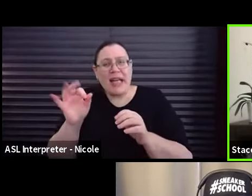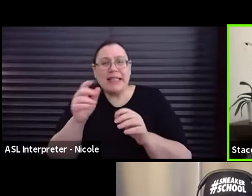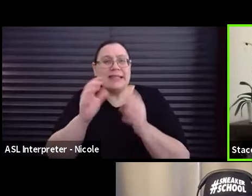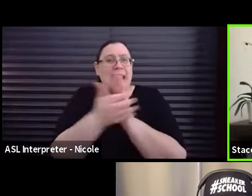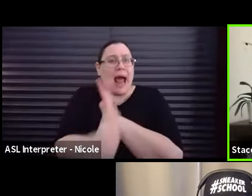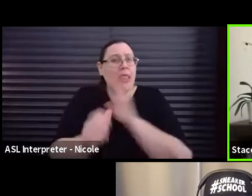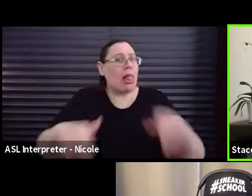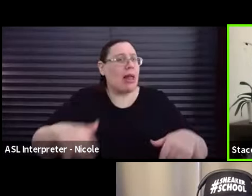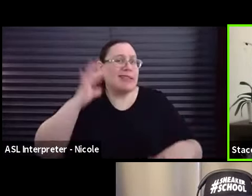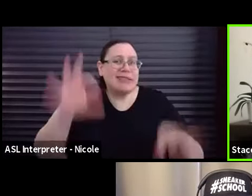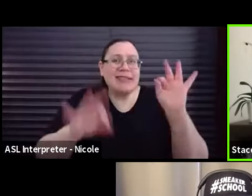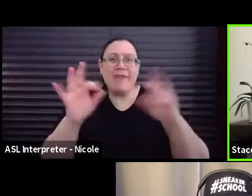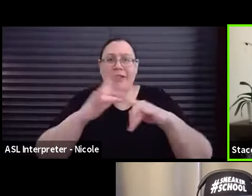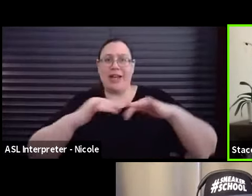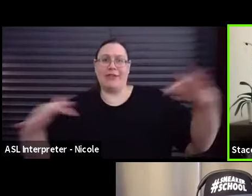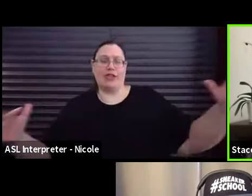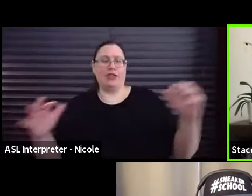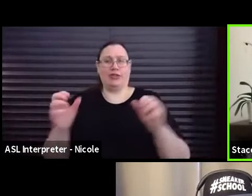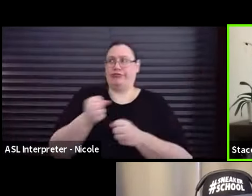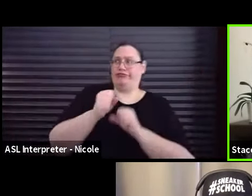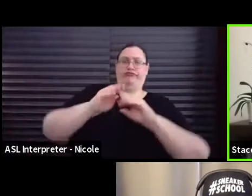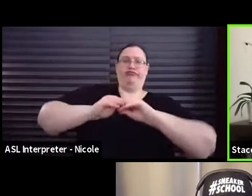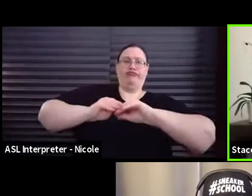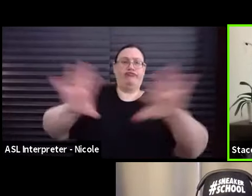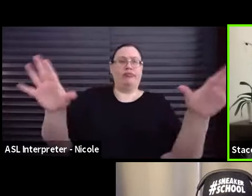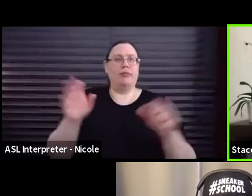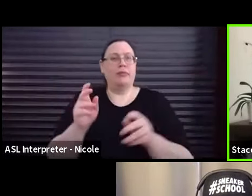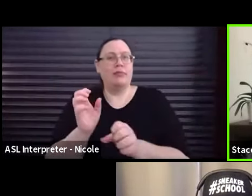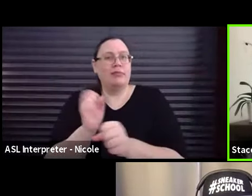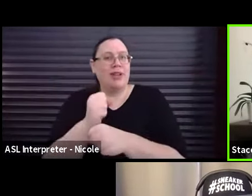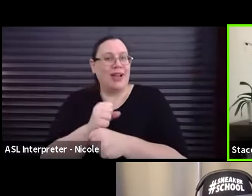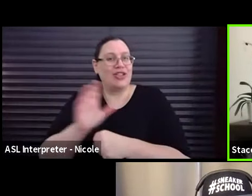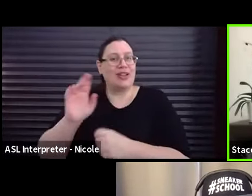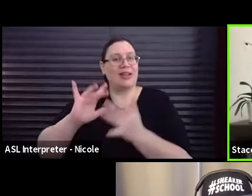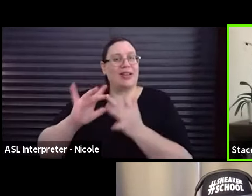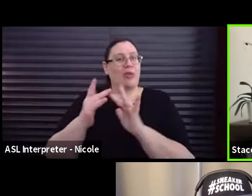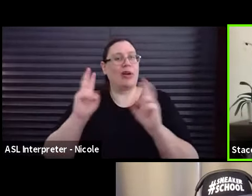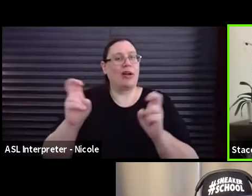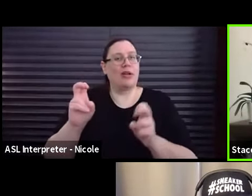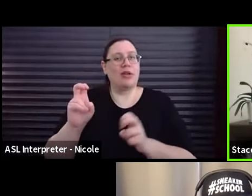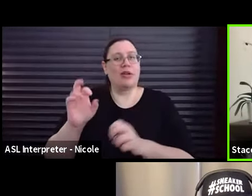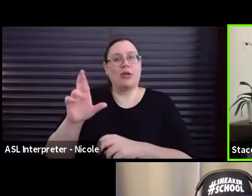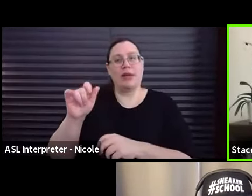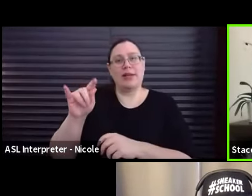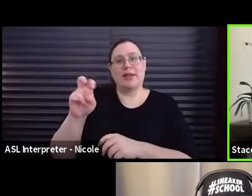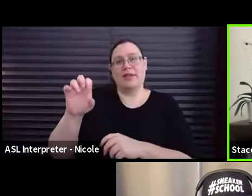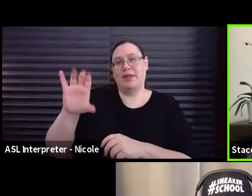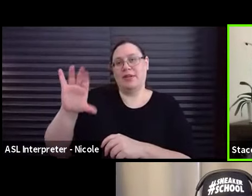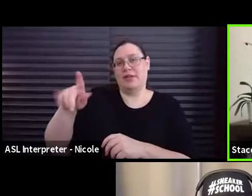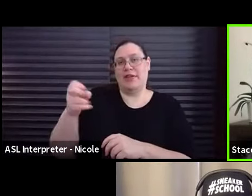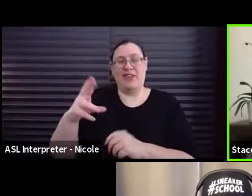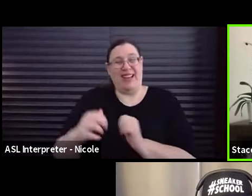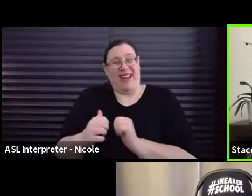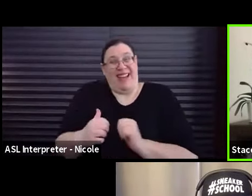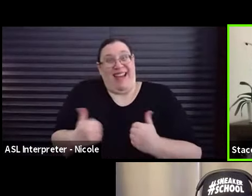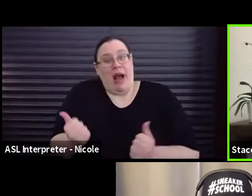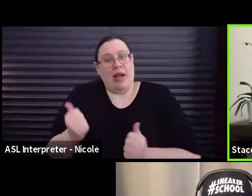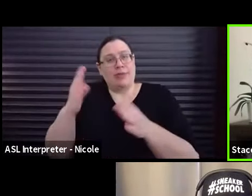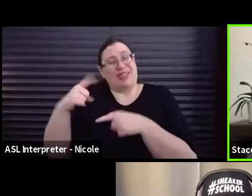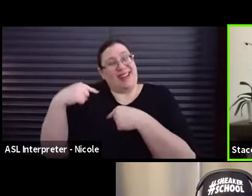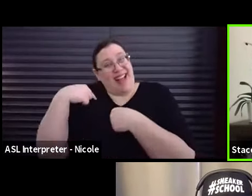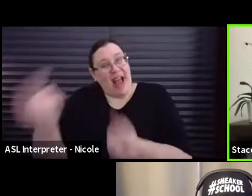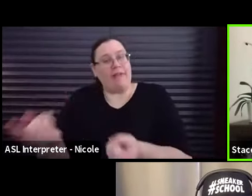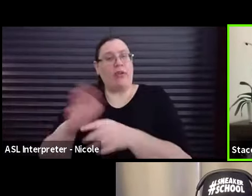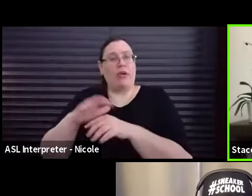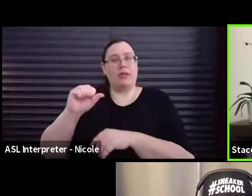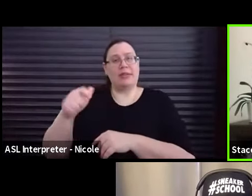mainstream content and media platforms through his production network, Creative Cipher. Troy was the youngest person ever to be on the SAG